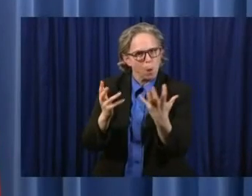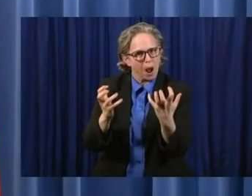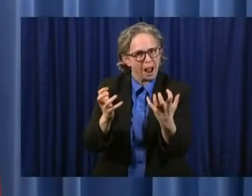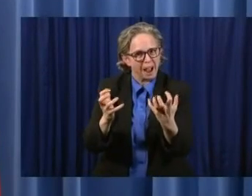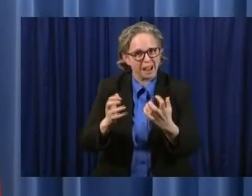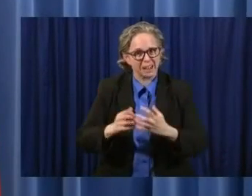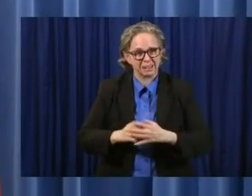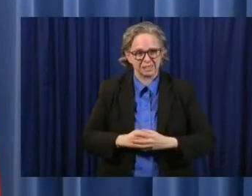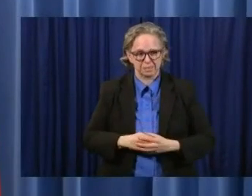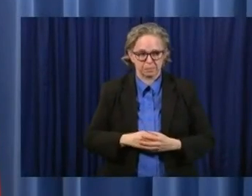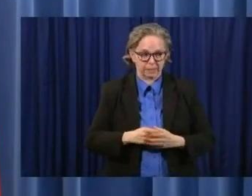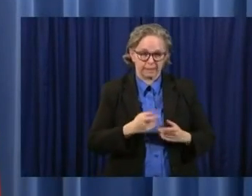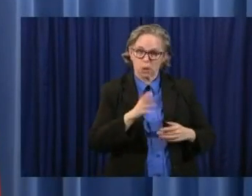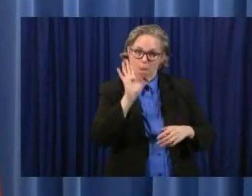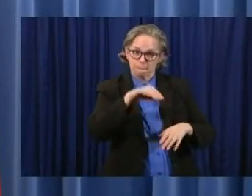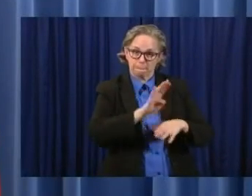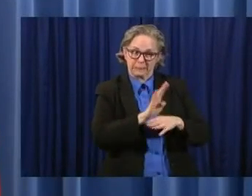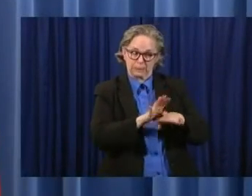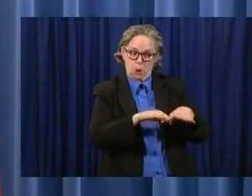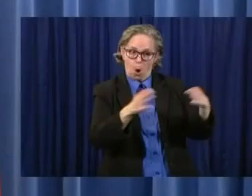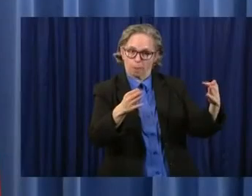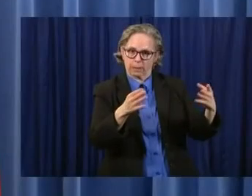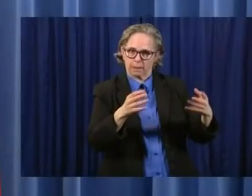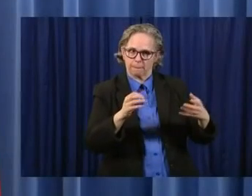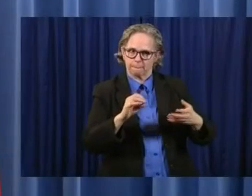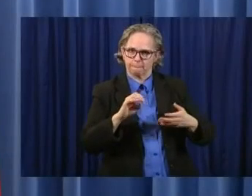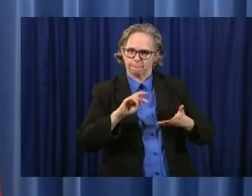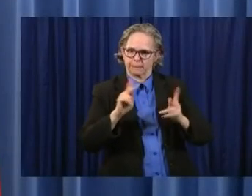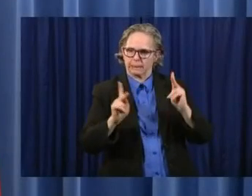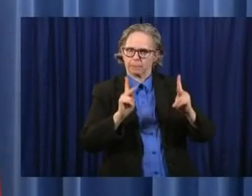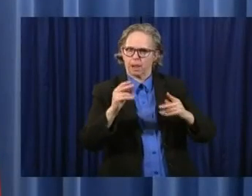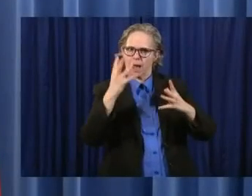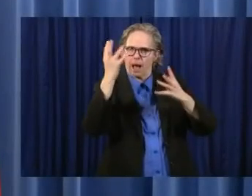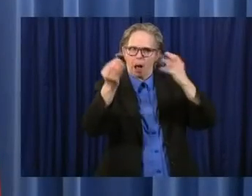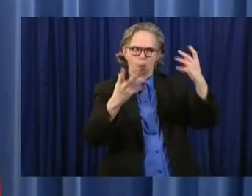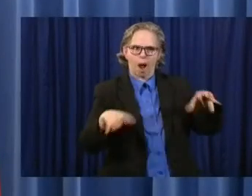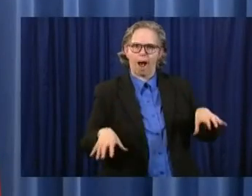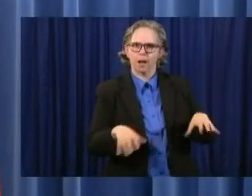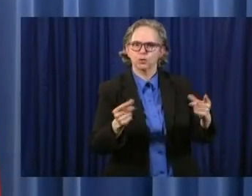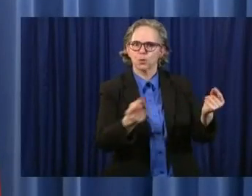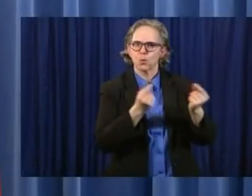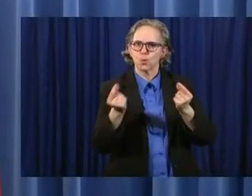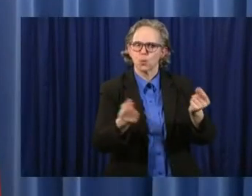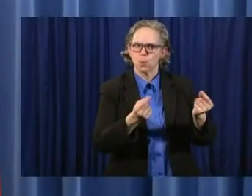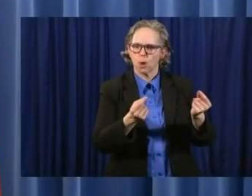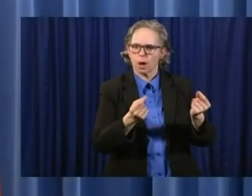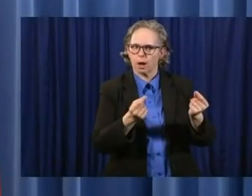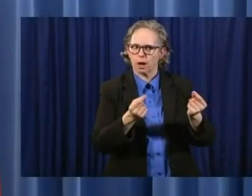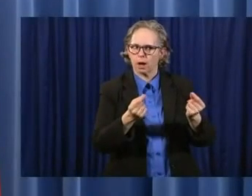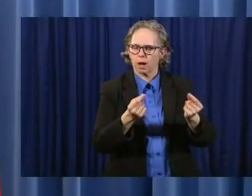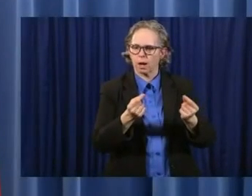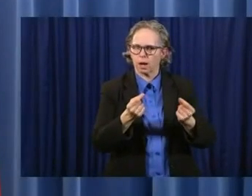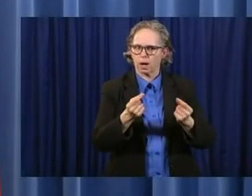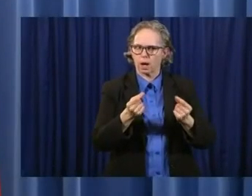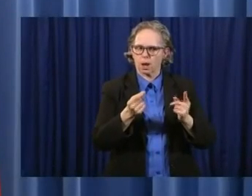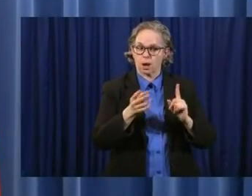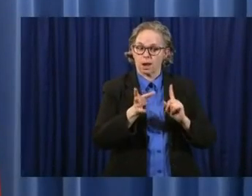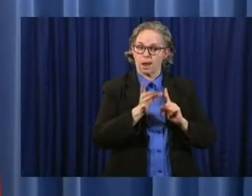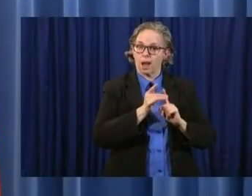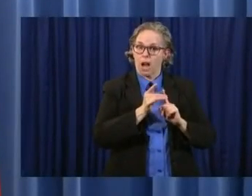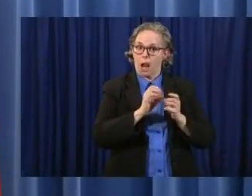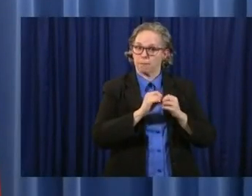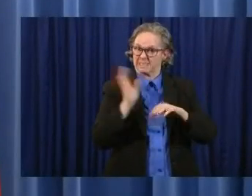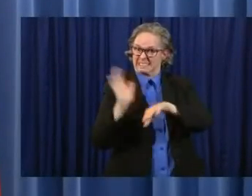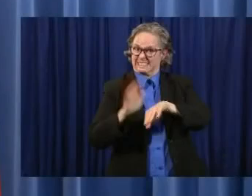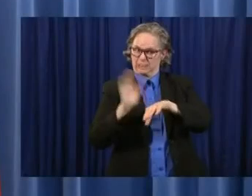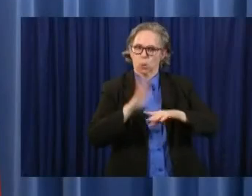open up and you do more, naturally, you're going to see a spike in, in, in, in cases. But we also know that